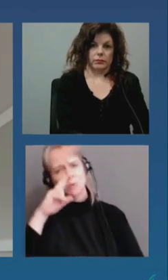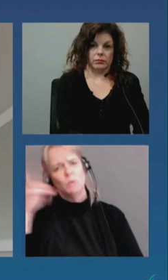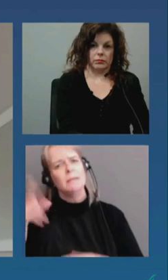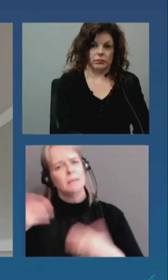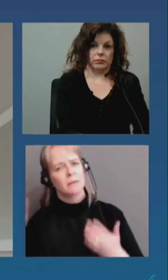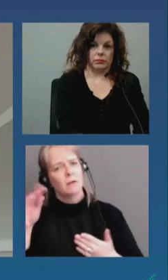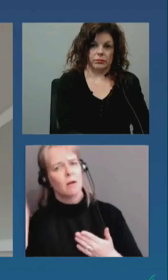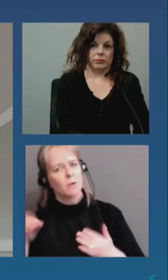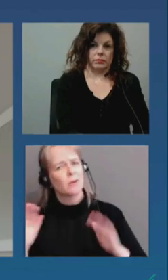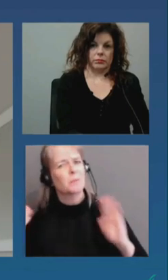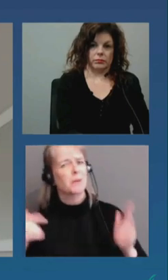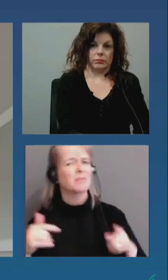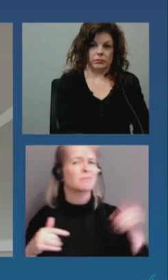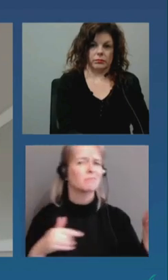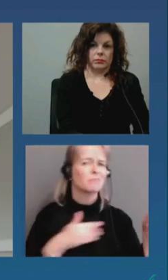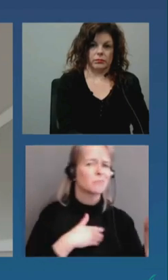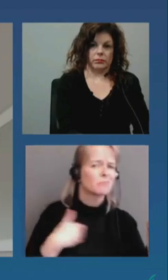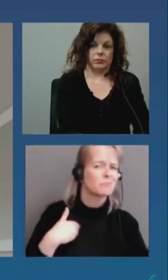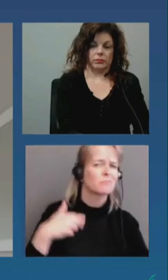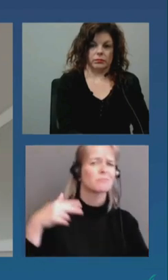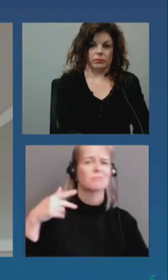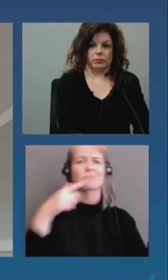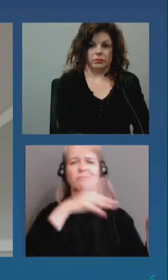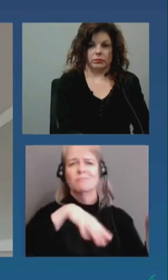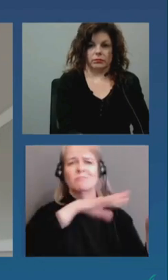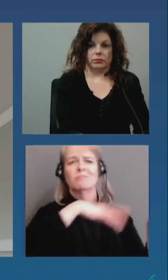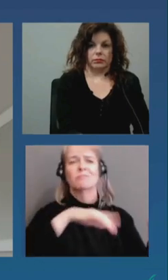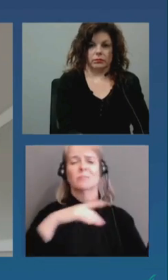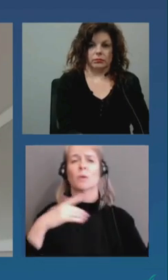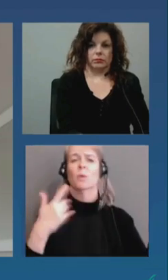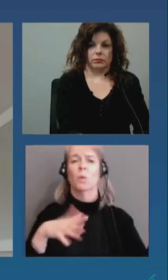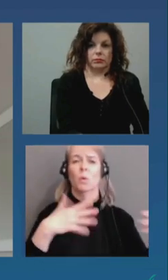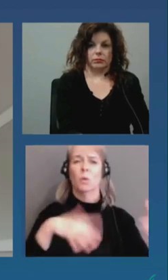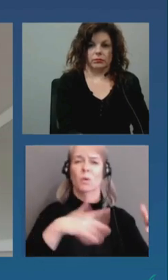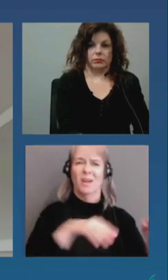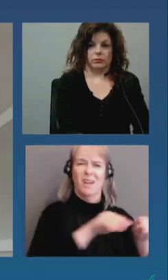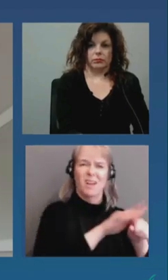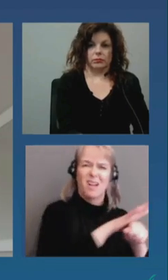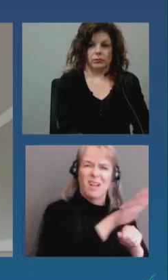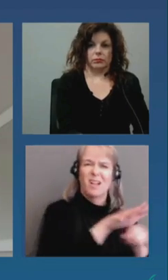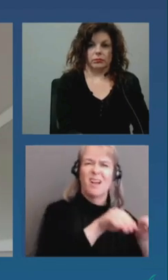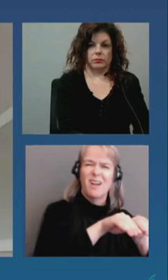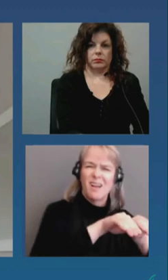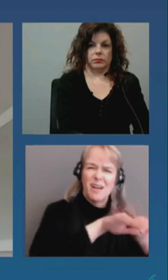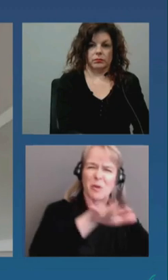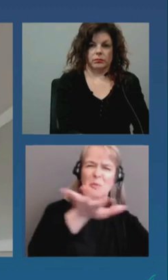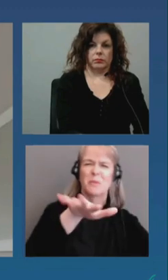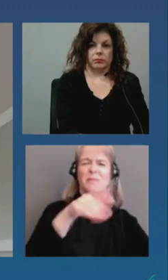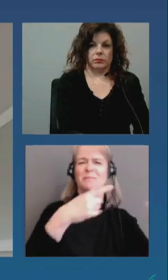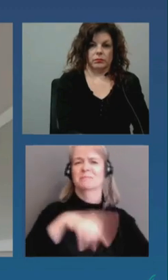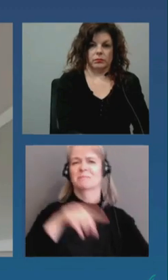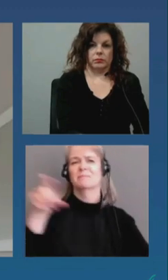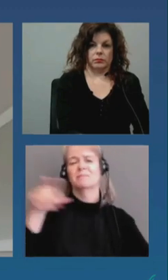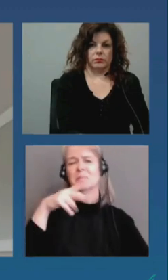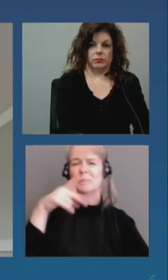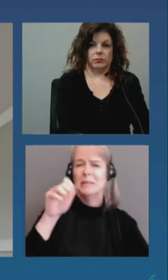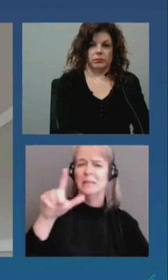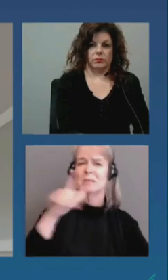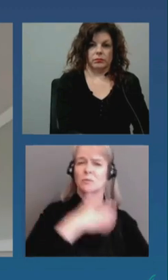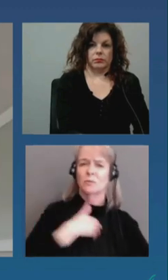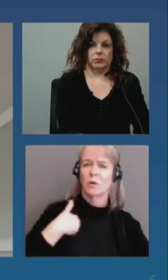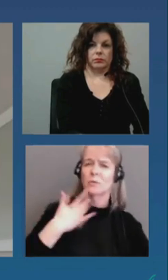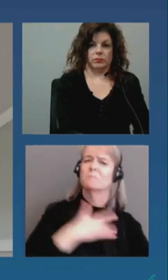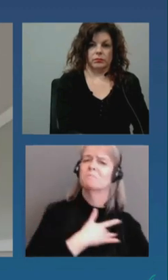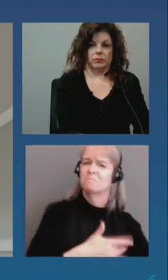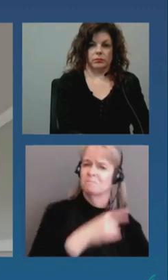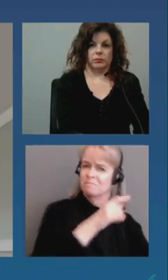and the scale of outbreaks, the size of outbreaks that other places like Toronto and Peel are experiencing. Notre